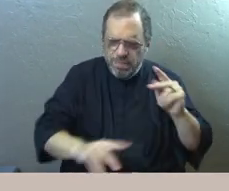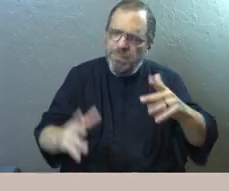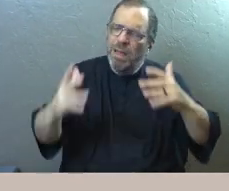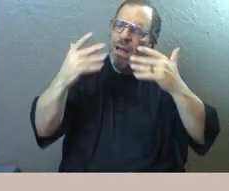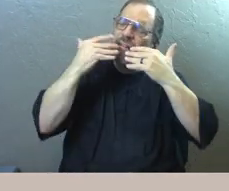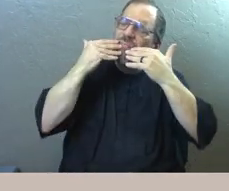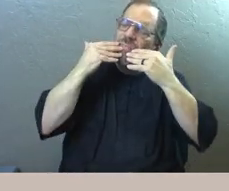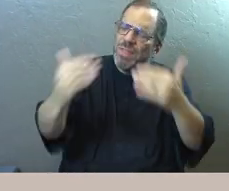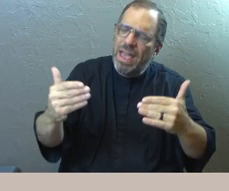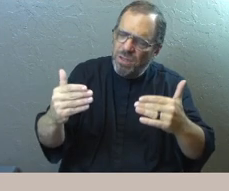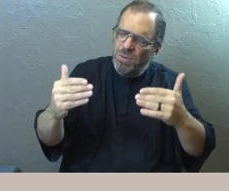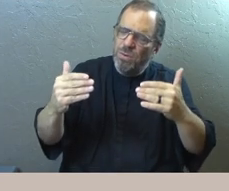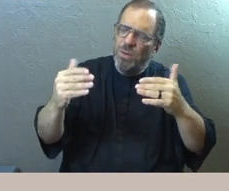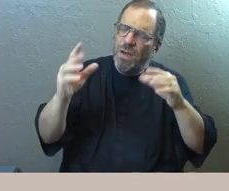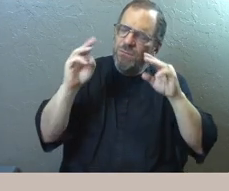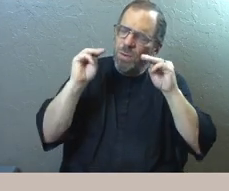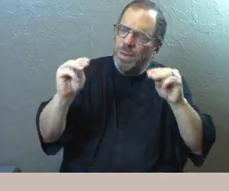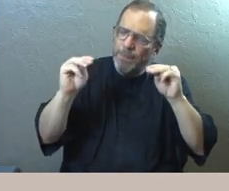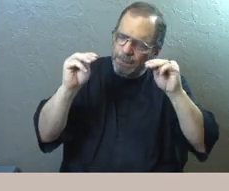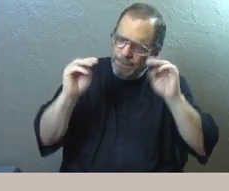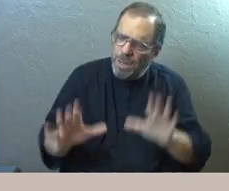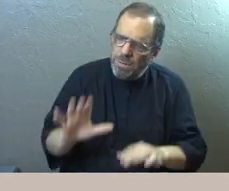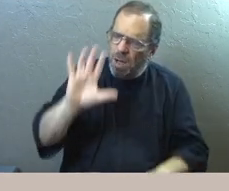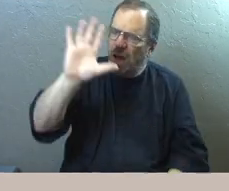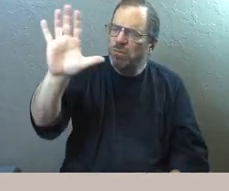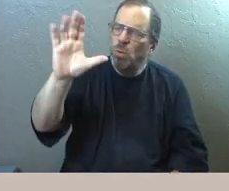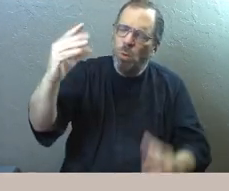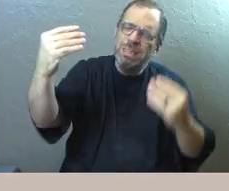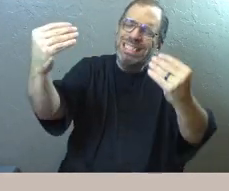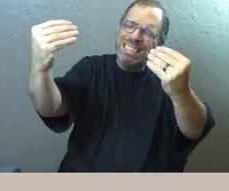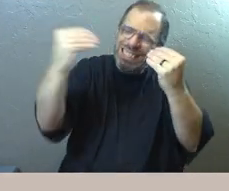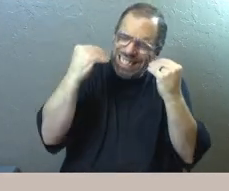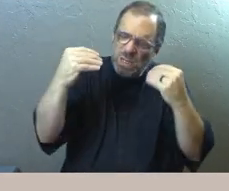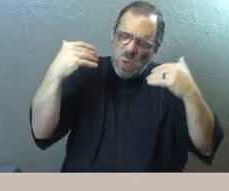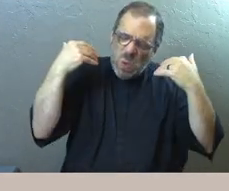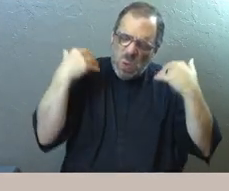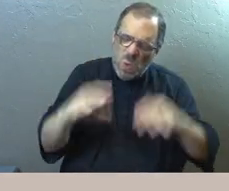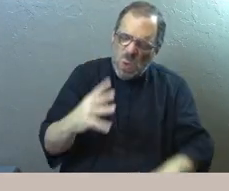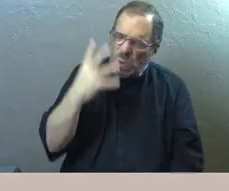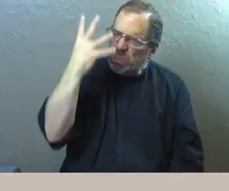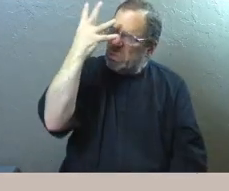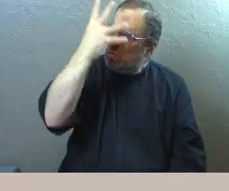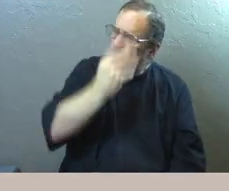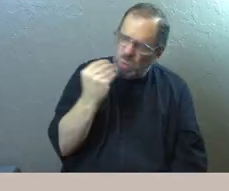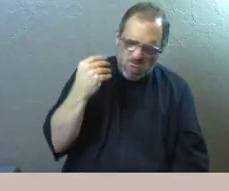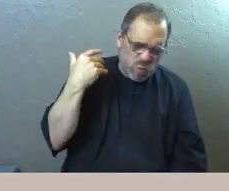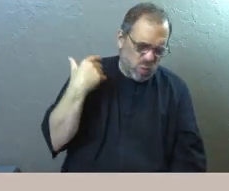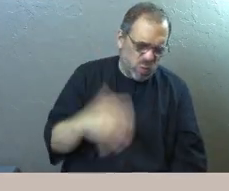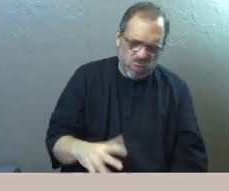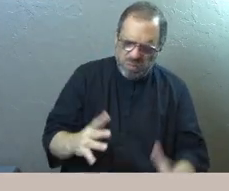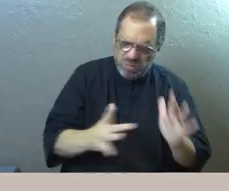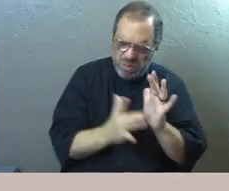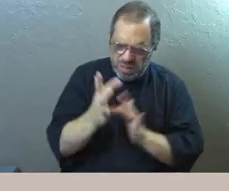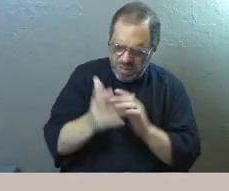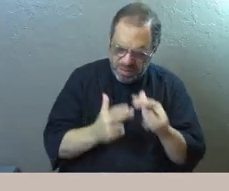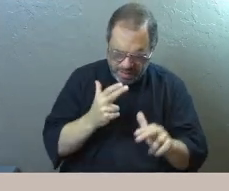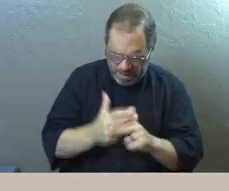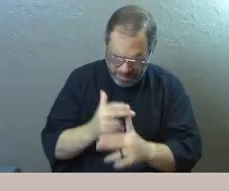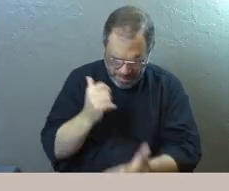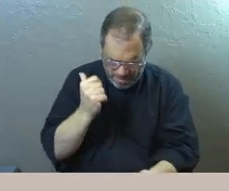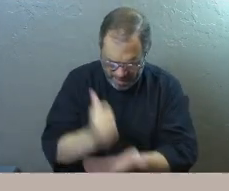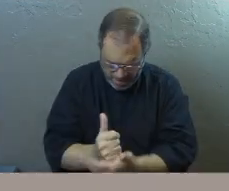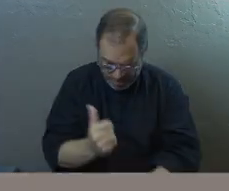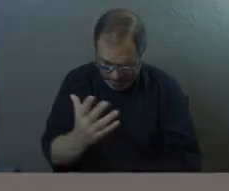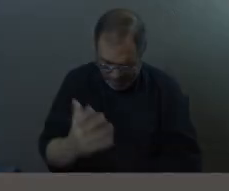Thank you for the miracle of your great teaching, Lord. It's beautiful in our eyes. In Christ's name, amen.